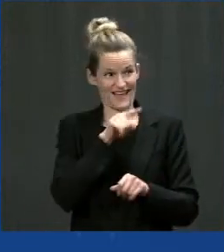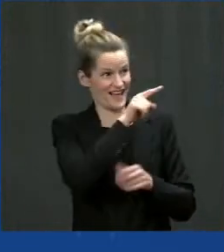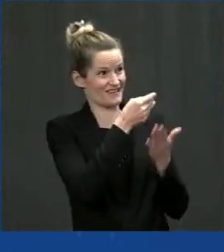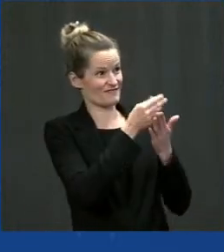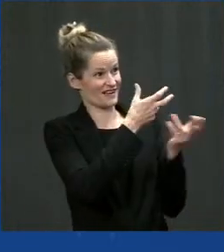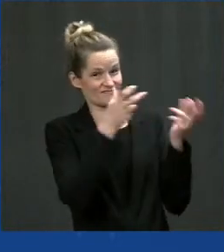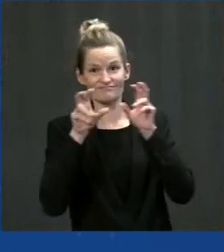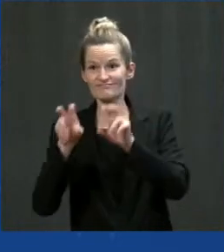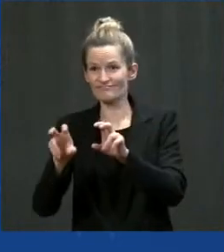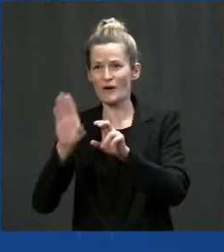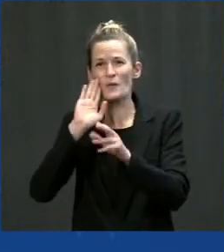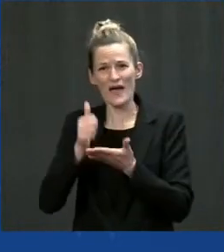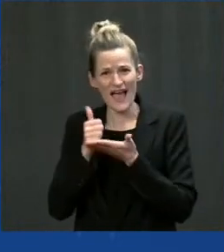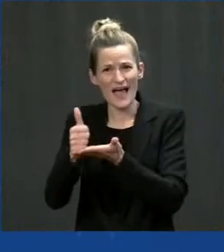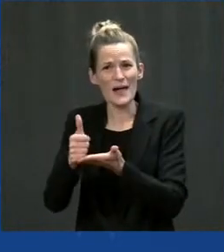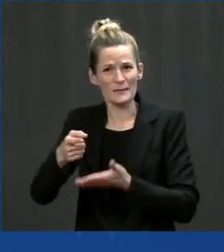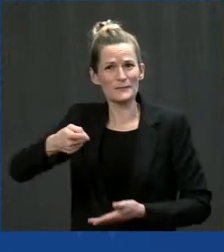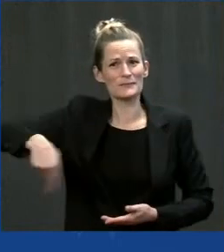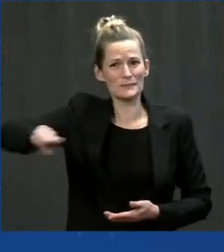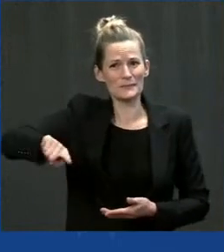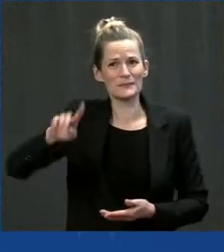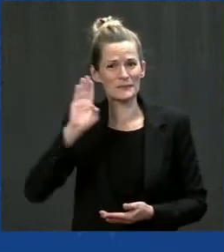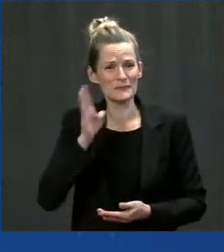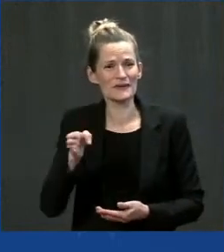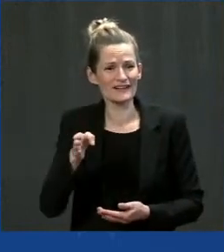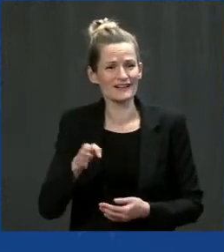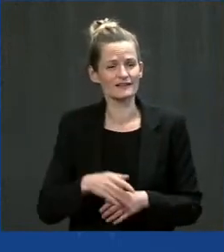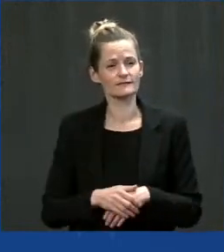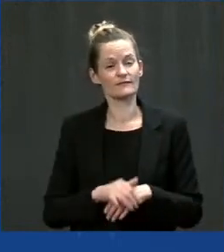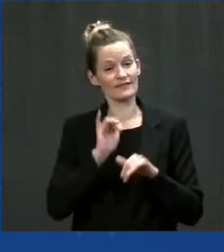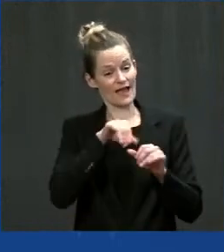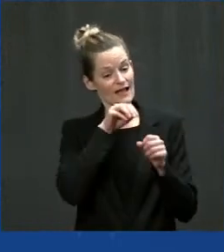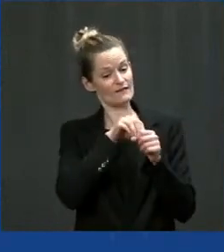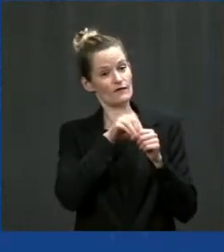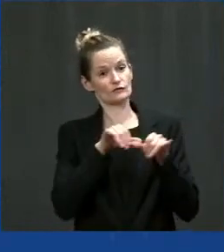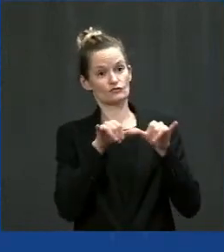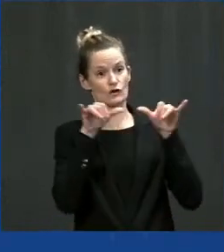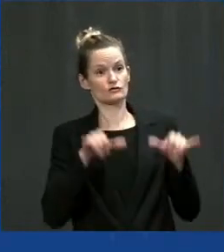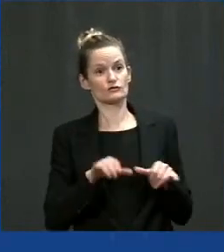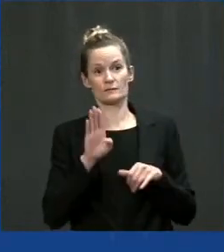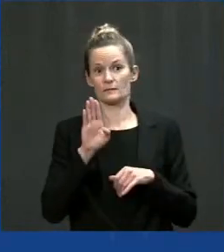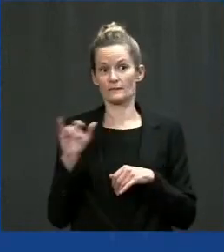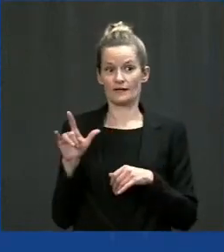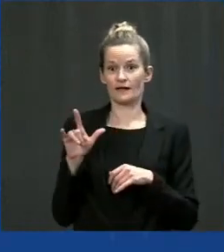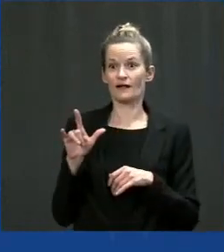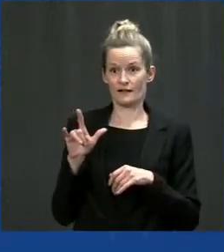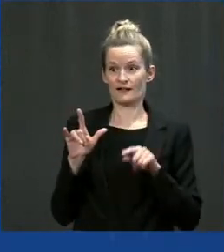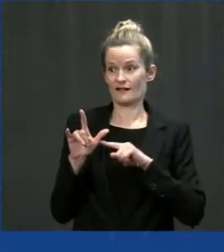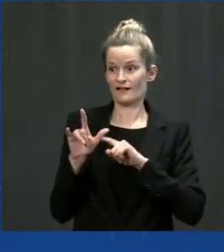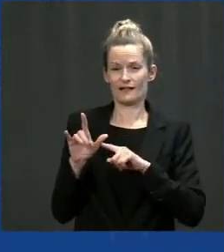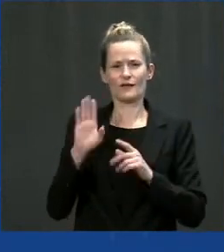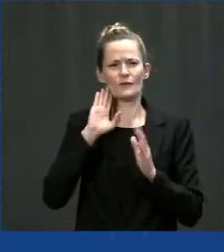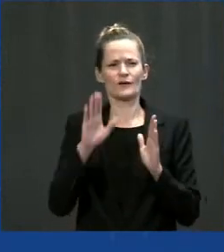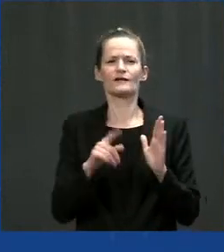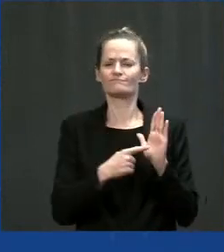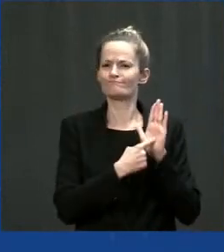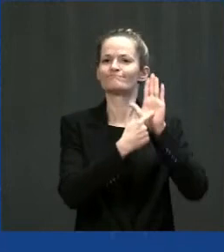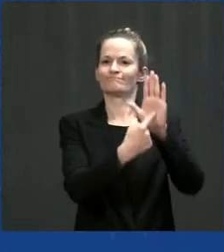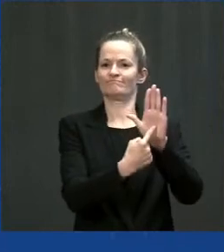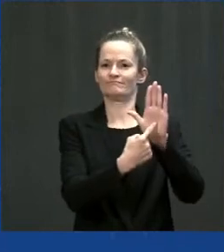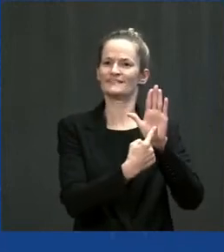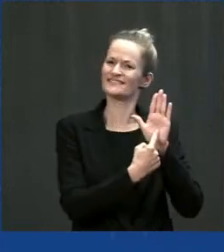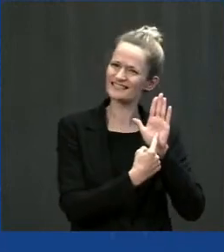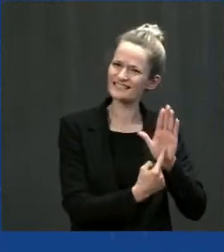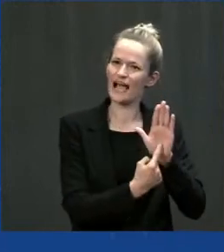I think this is the setting the stage for future collaboration as well, as well as this bill heads to the House and awaits final passage.